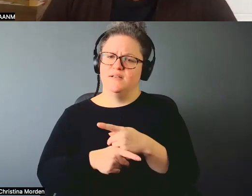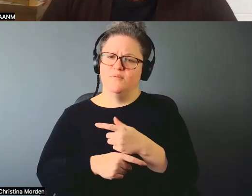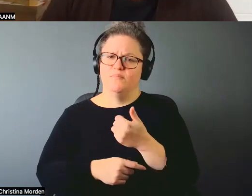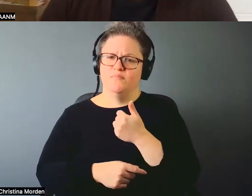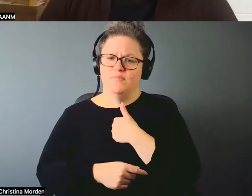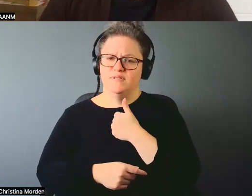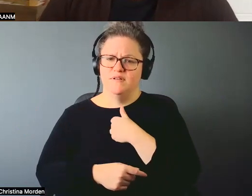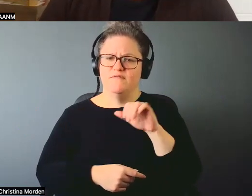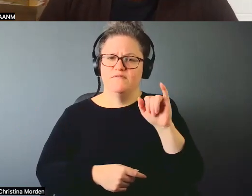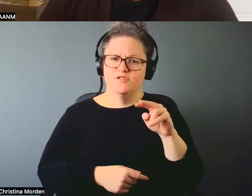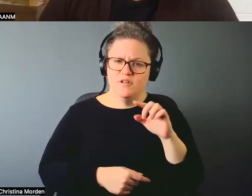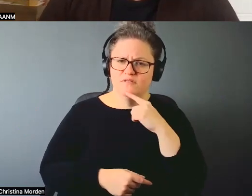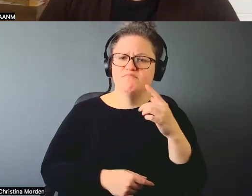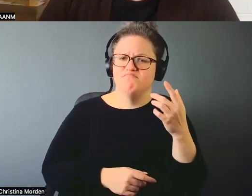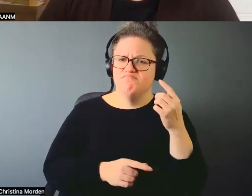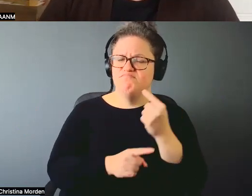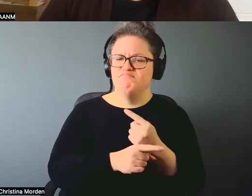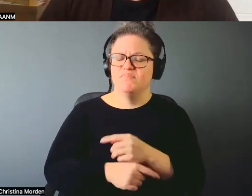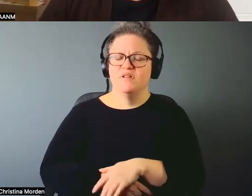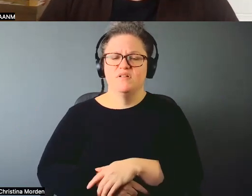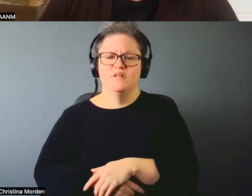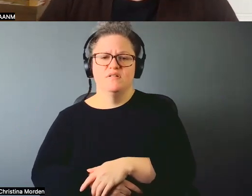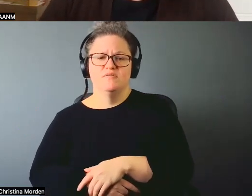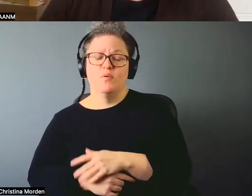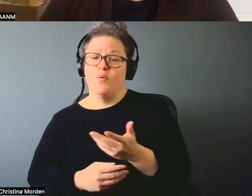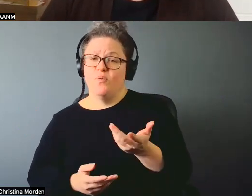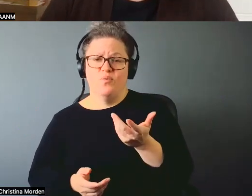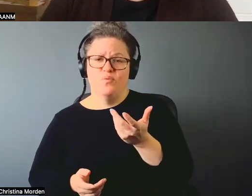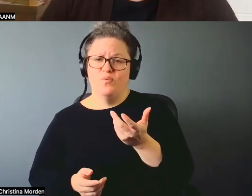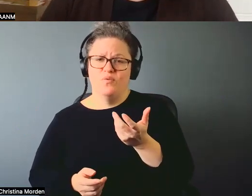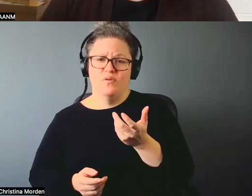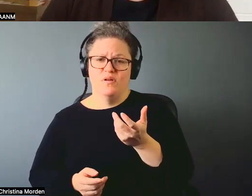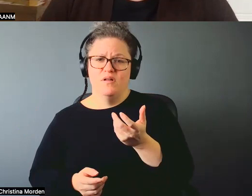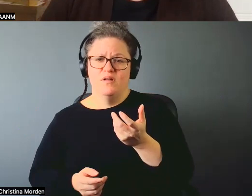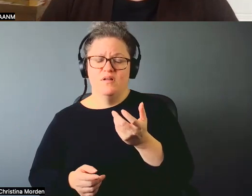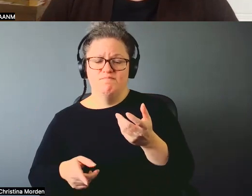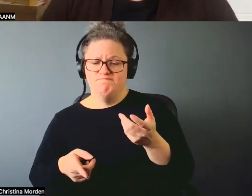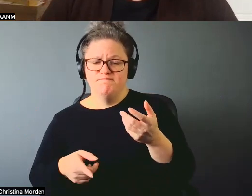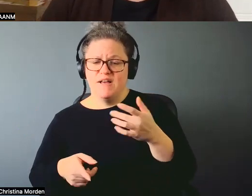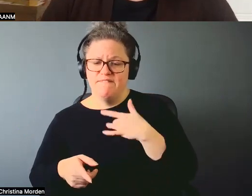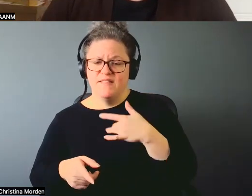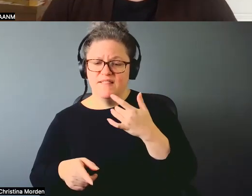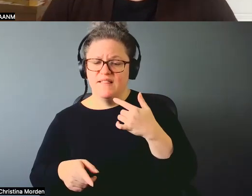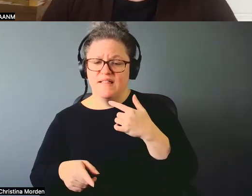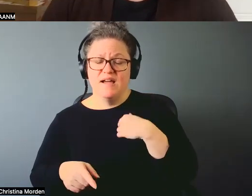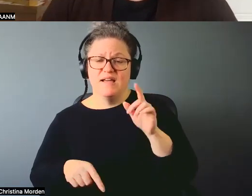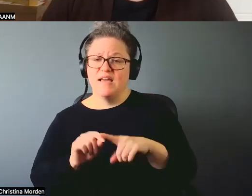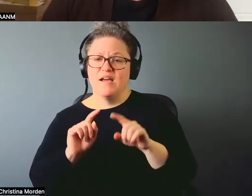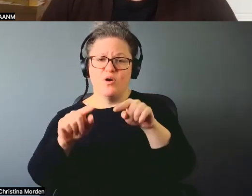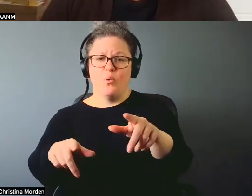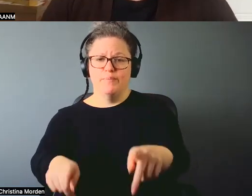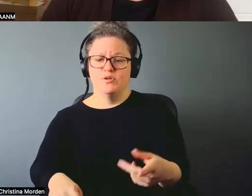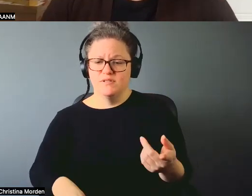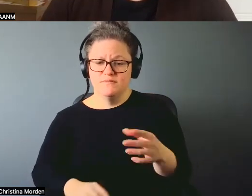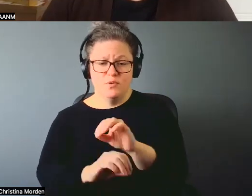Right. Right. So all of a sudden, not being able to attend something online. There you